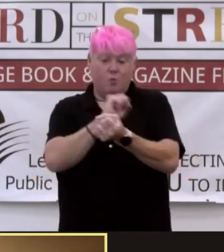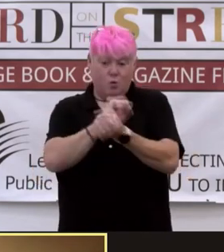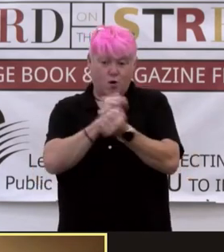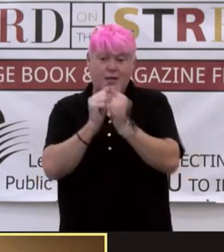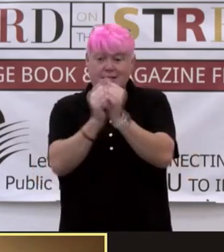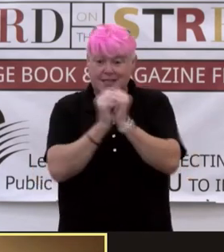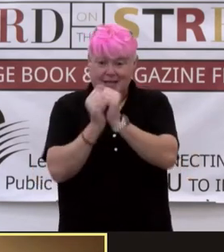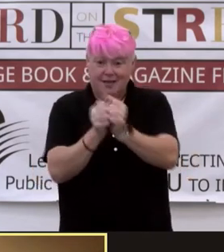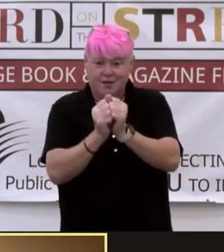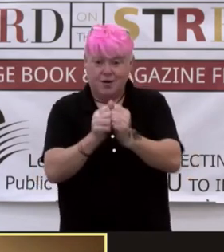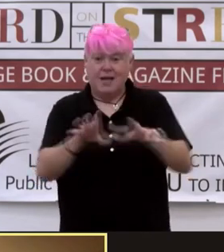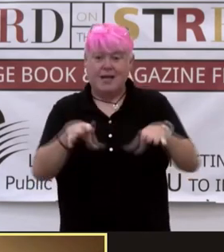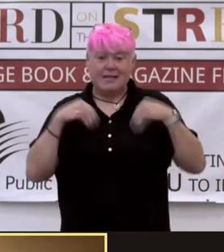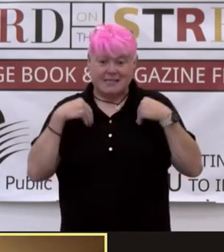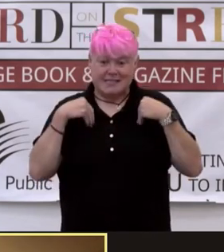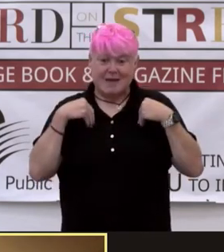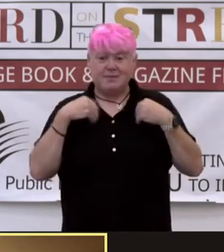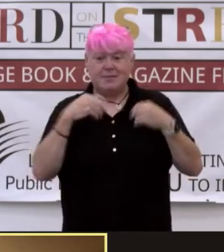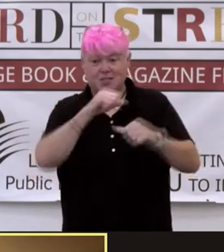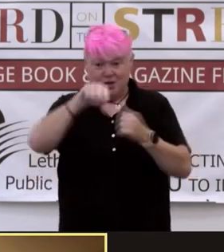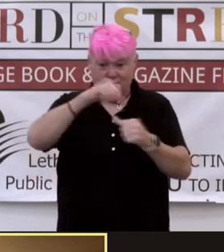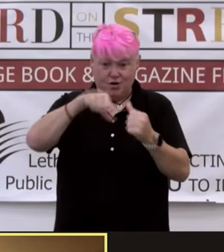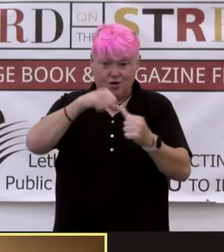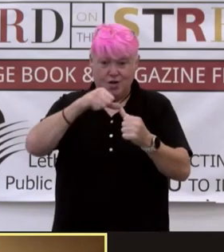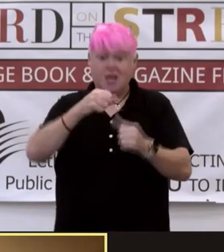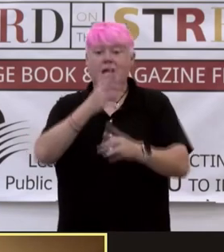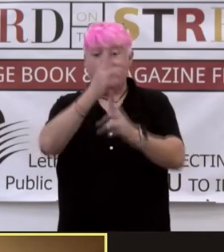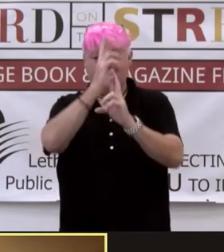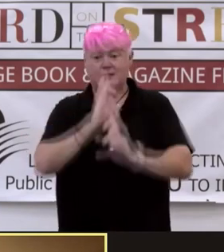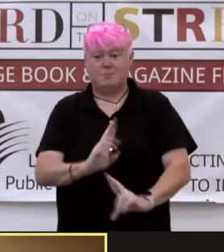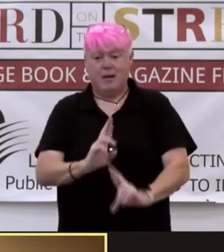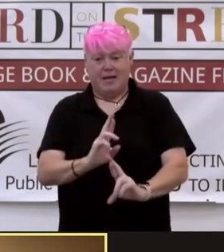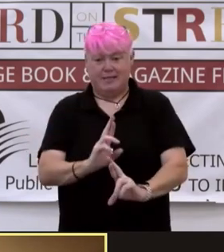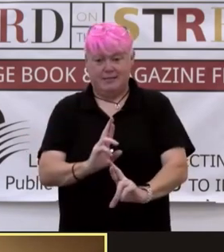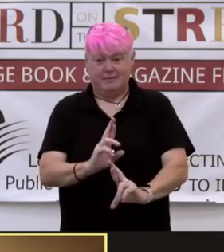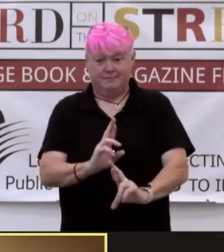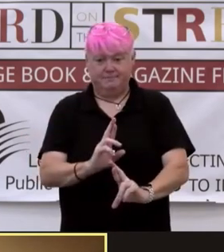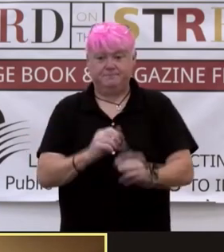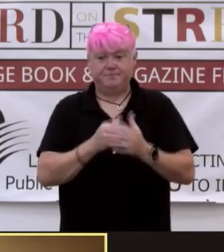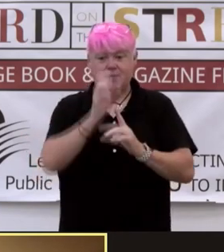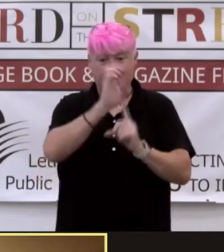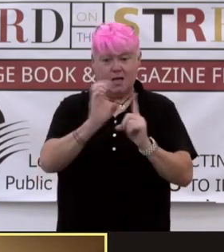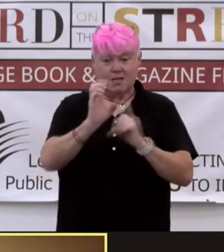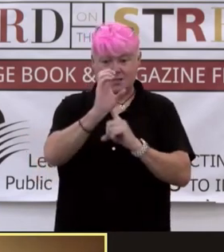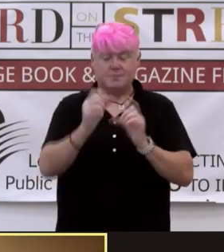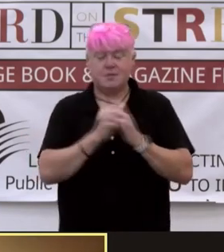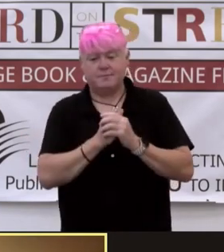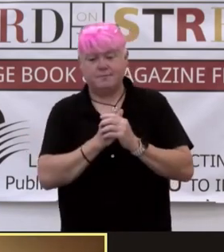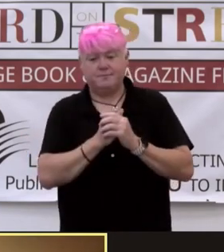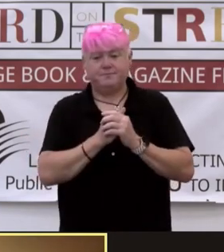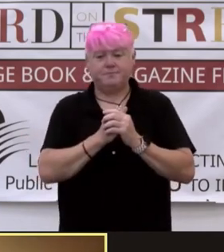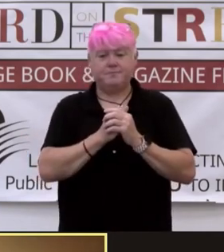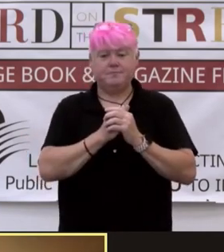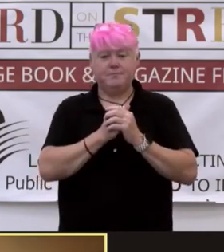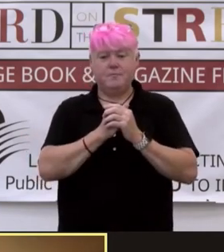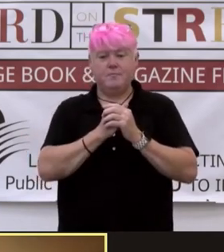accept each other. And how to respect each other's customs. So, that's the very literal